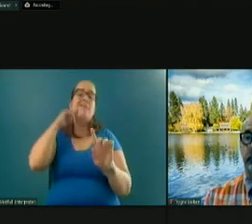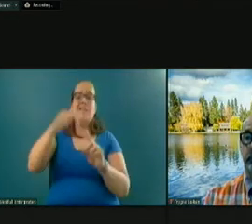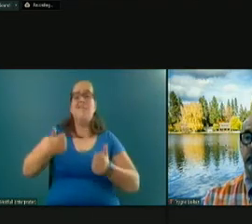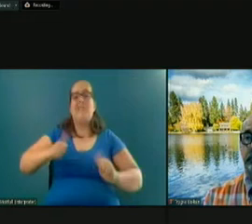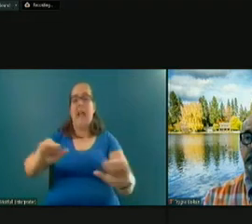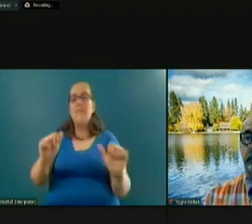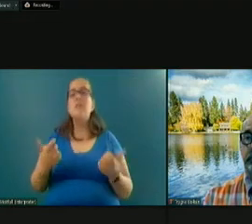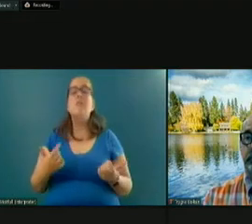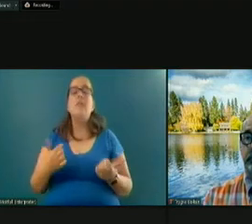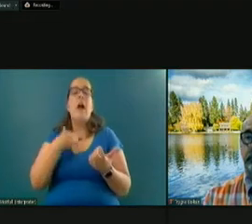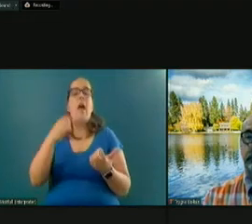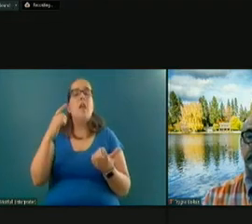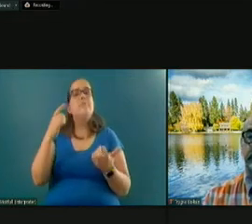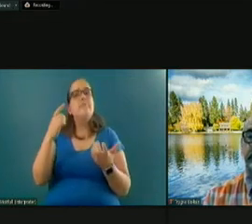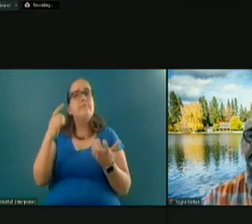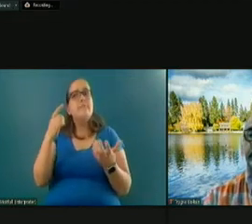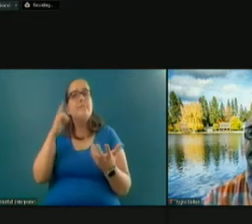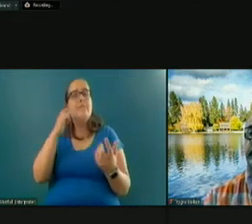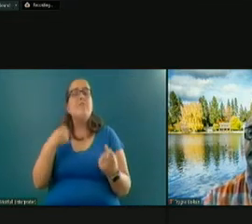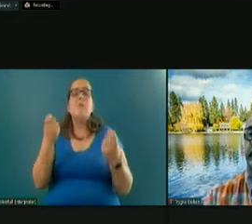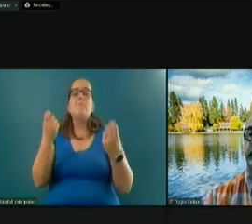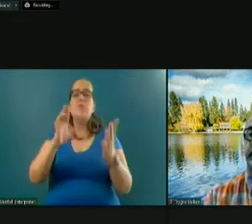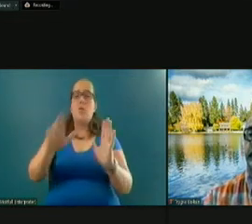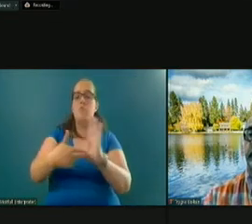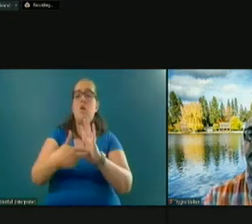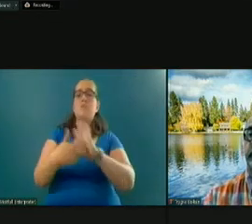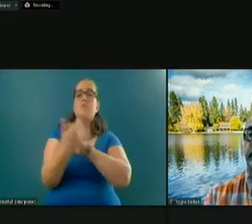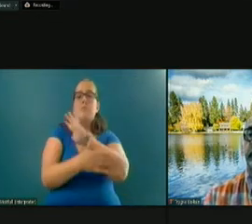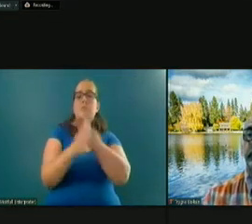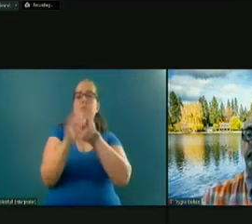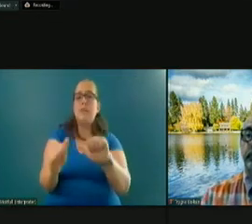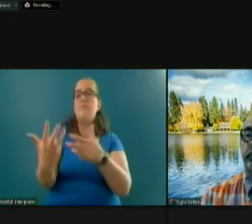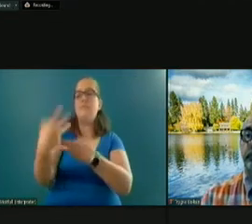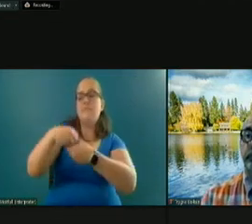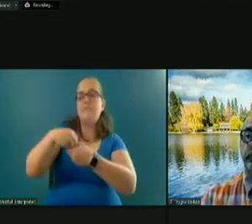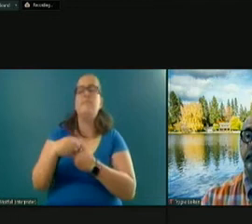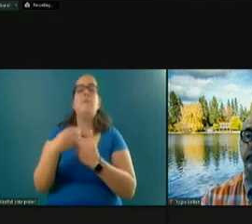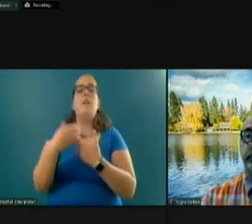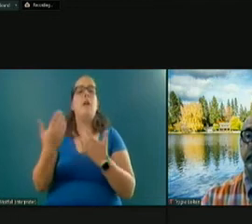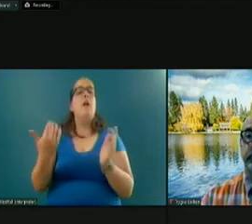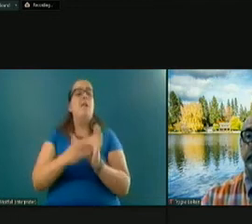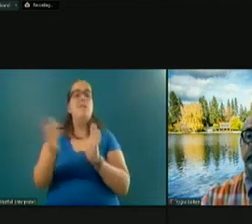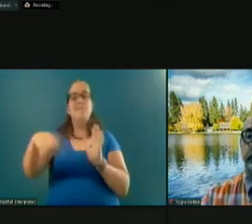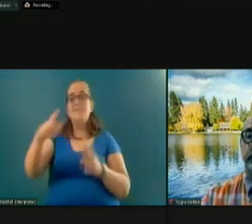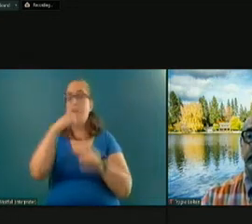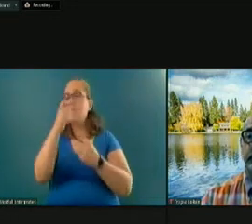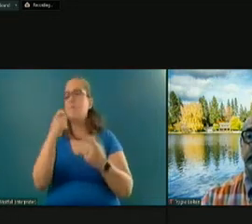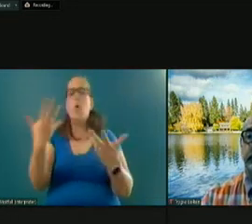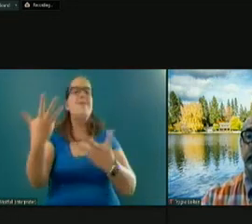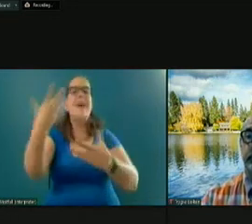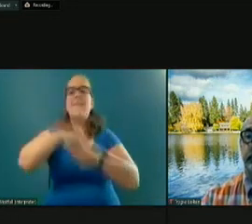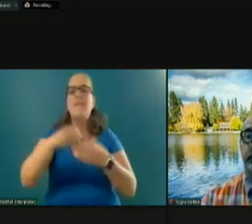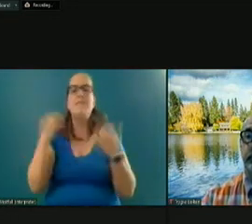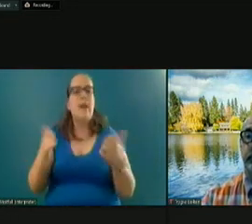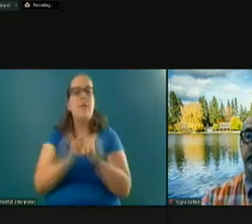I think there are multiple roles that our county can play. And again, for those that are interested, get involved. Get involved now